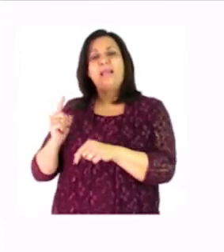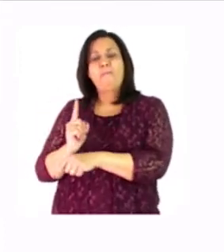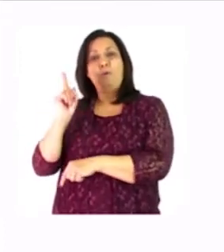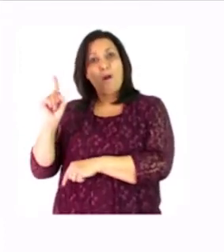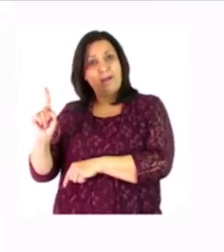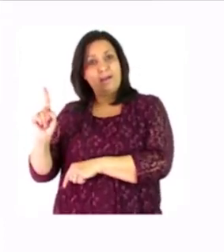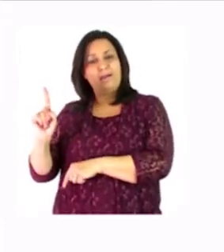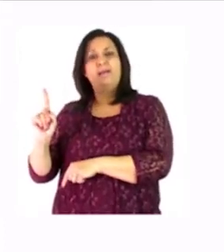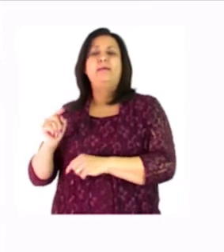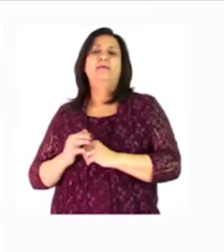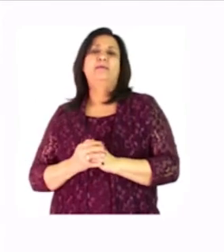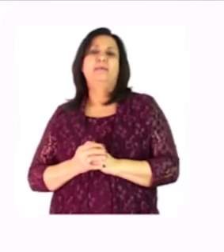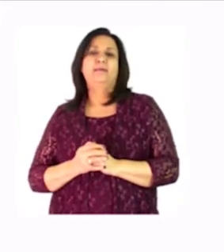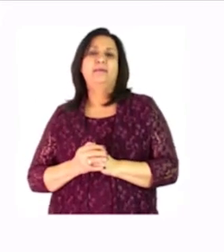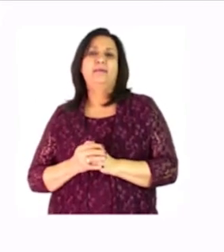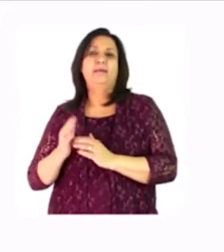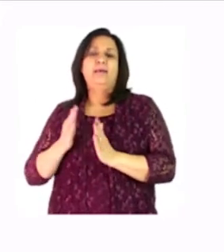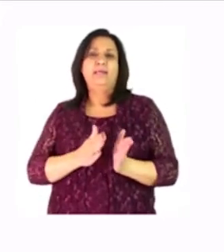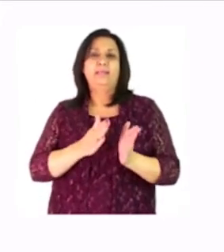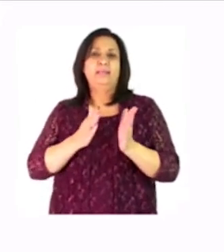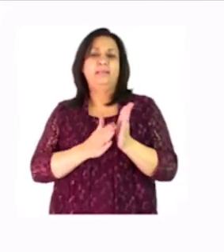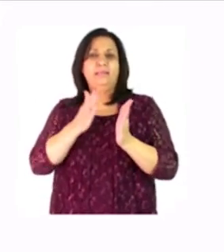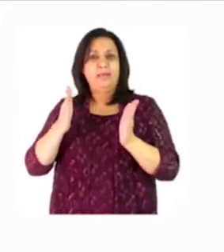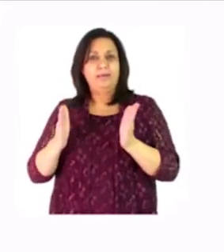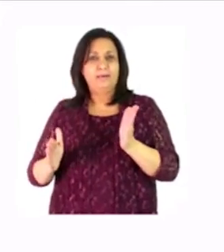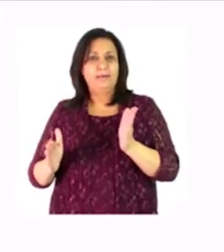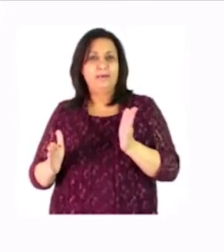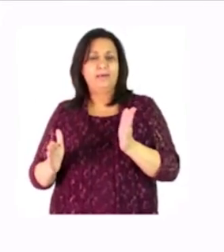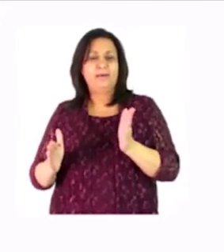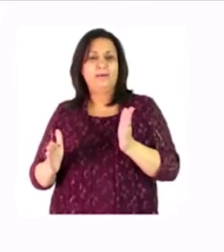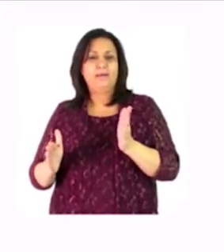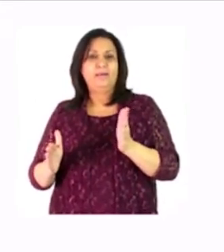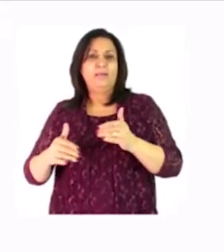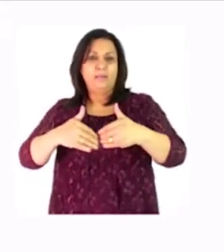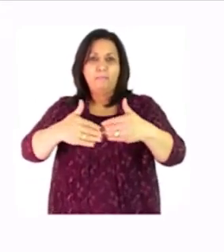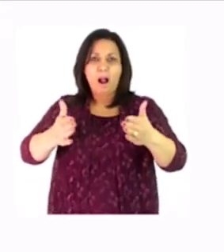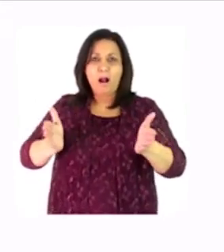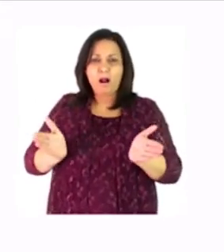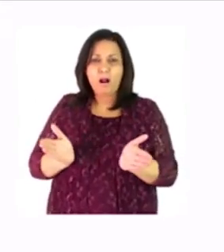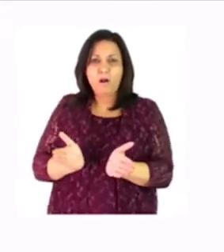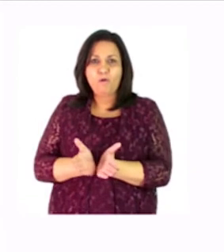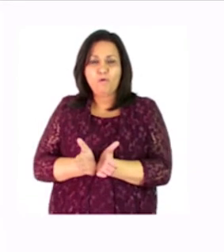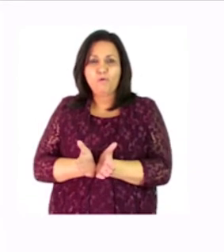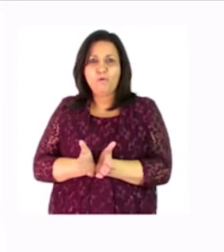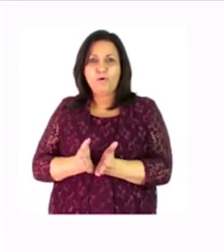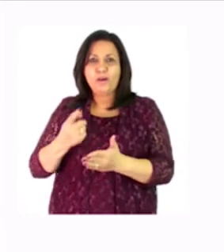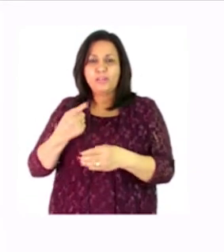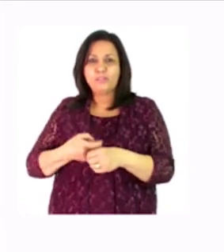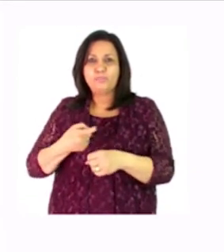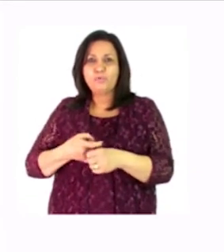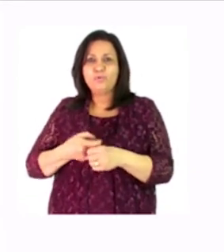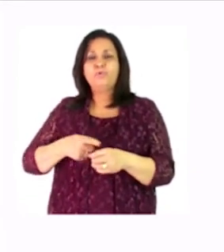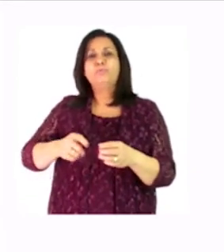milk and the salt so that's let's write number one then let's move to where the bowl and the bowl and